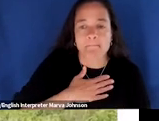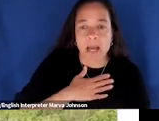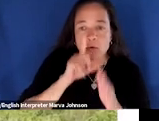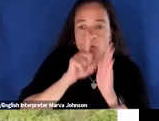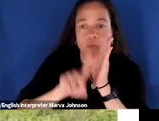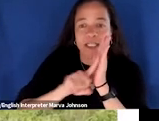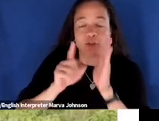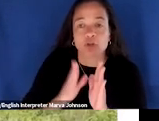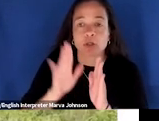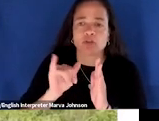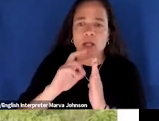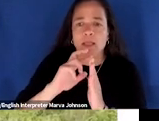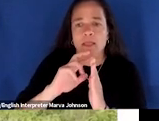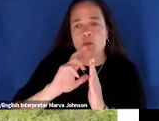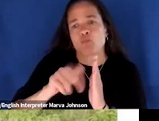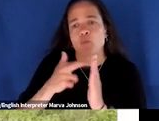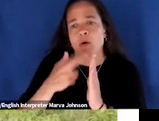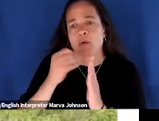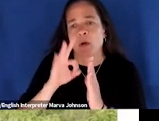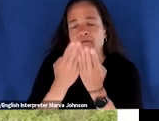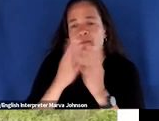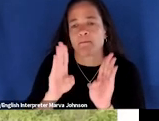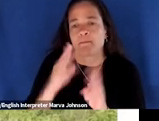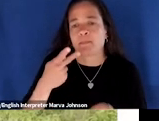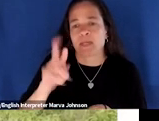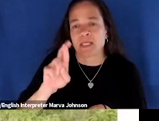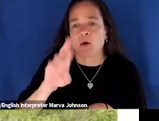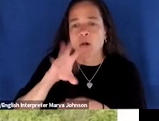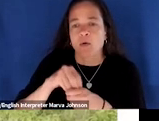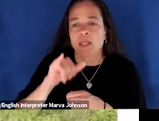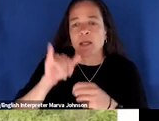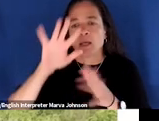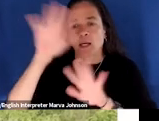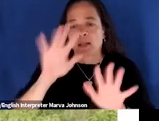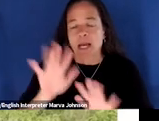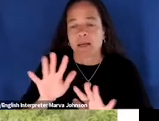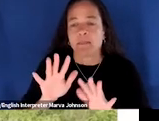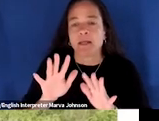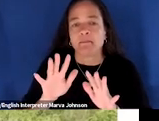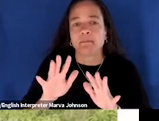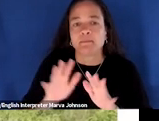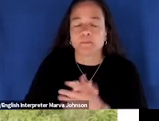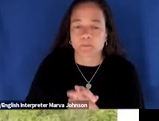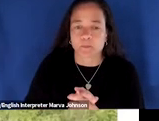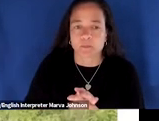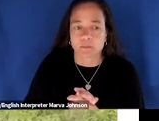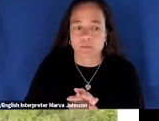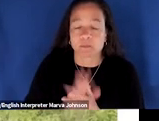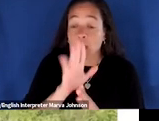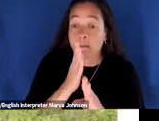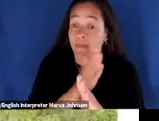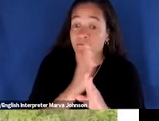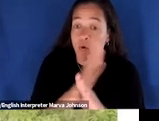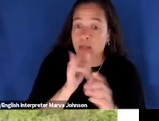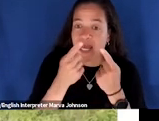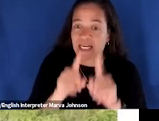research which is the role of public relations on climate communication now before the event this group that you see on the screen we